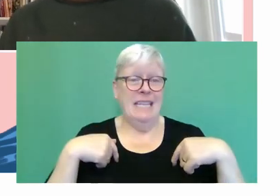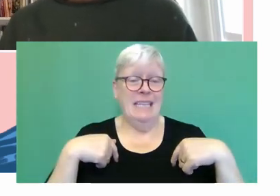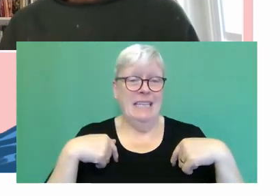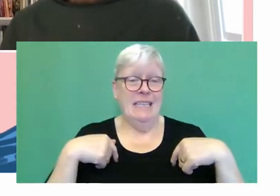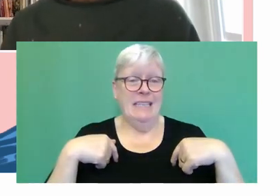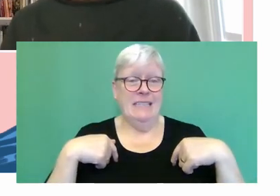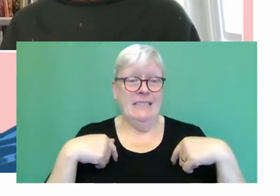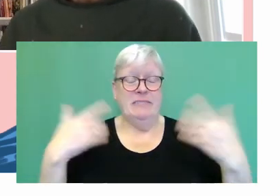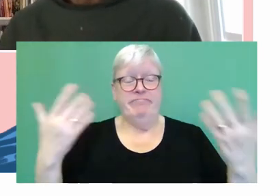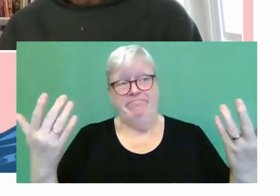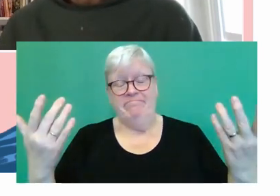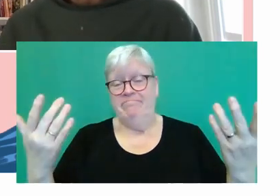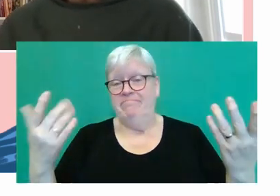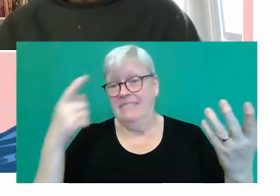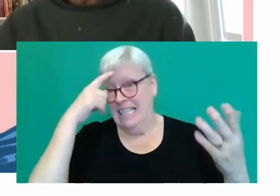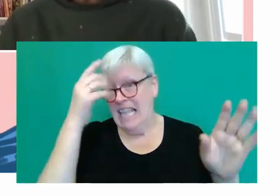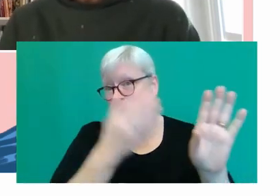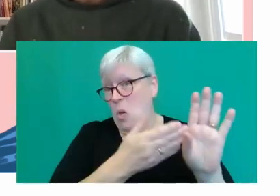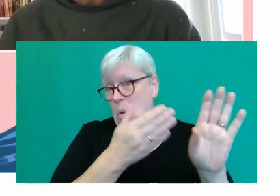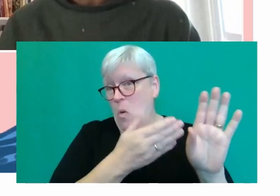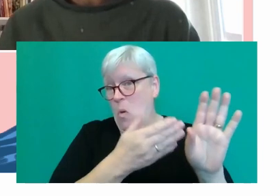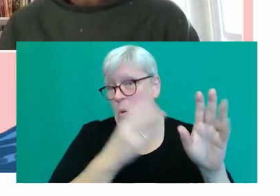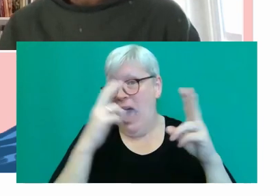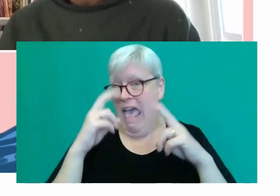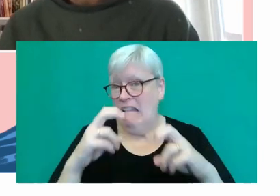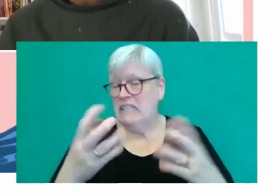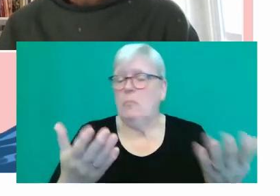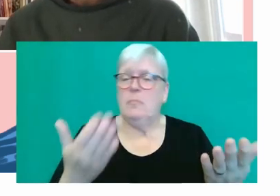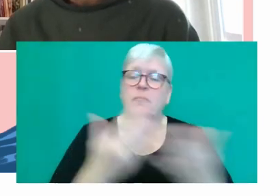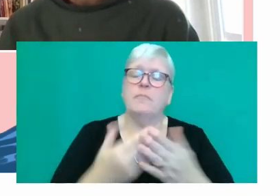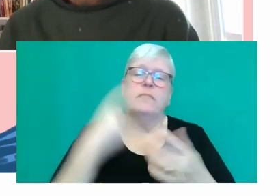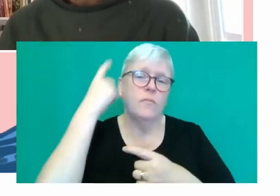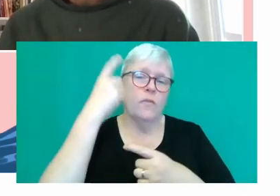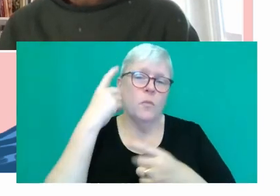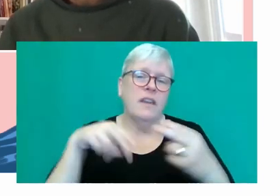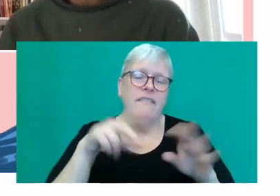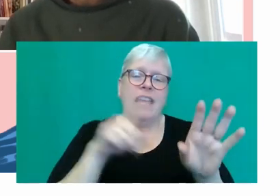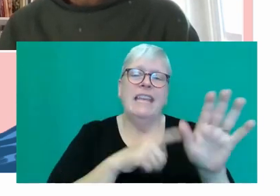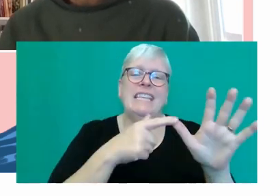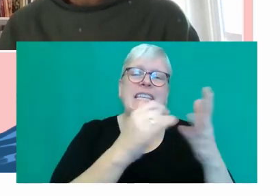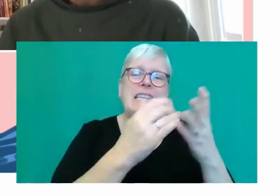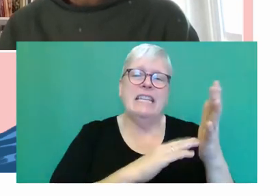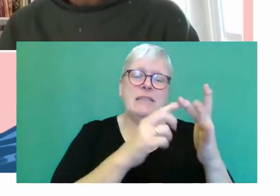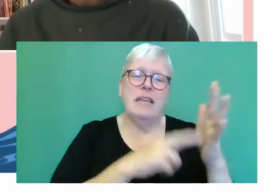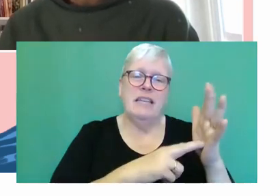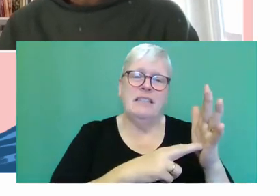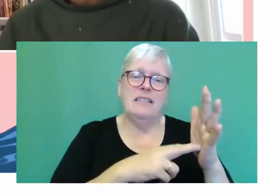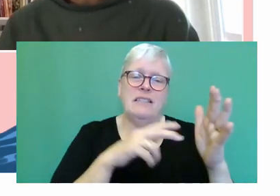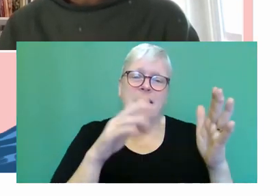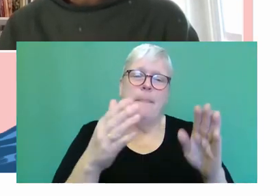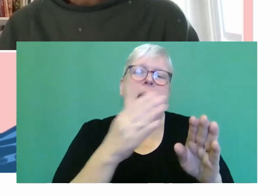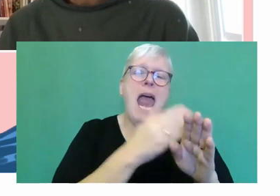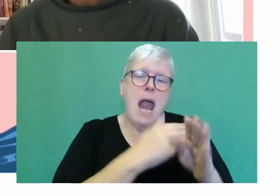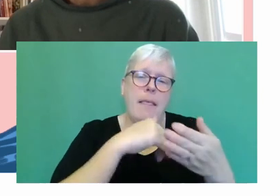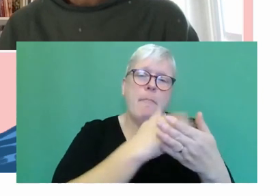psycho sort of analyst, well, I just wondered if, you know, Yasmin is slightly, certainly the, in the early parts of the novel, or